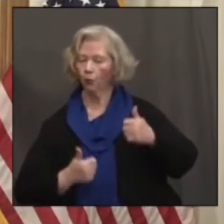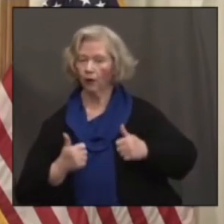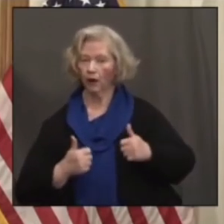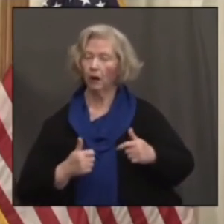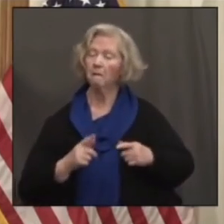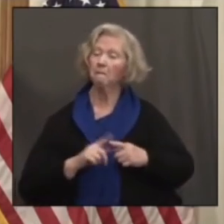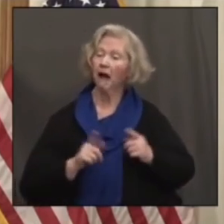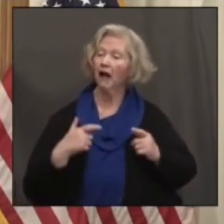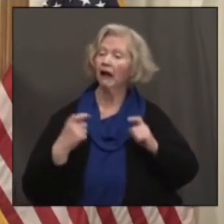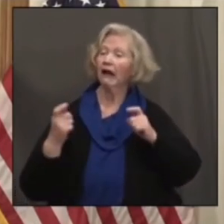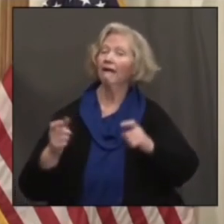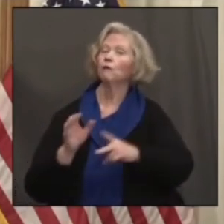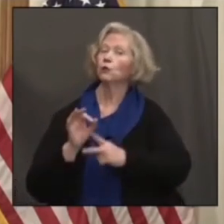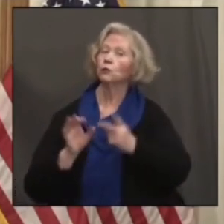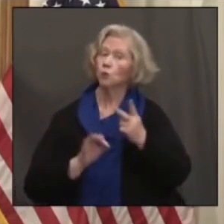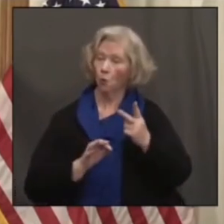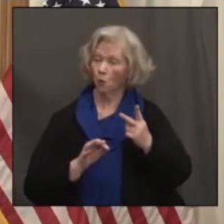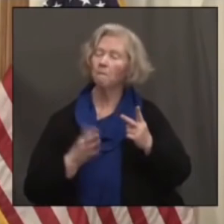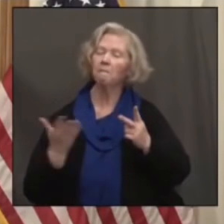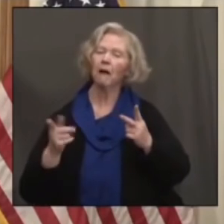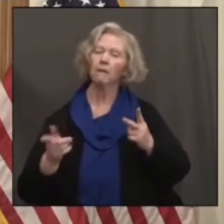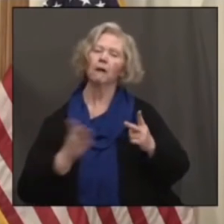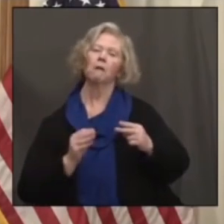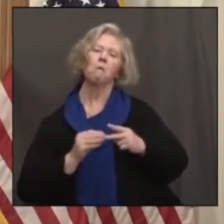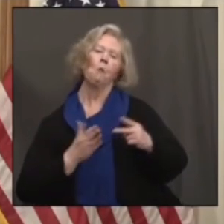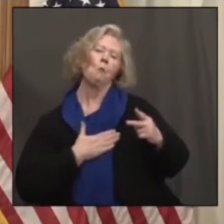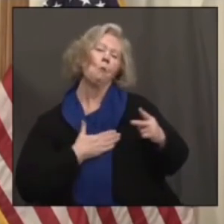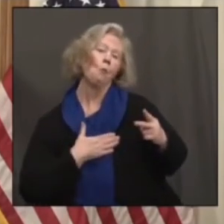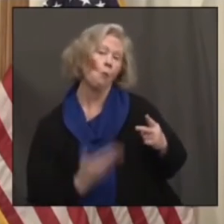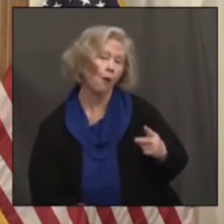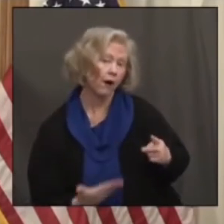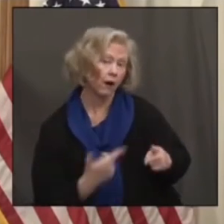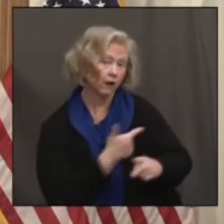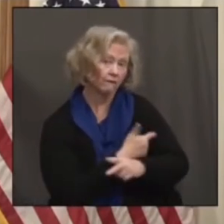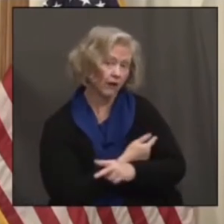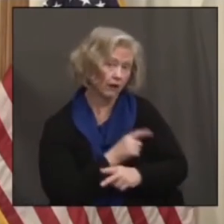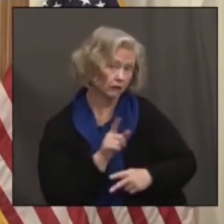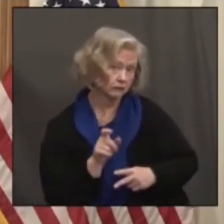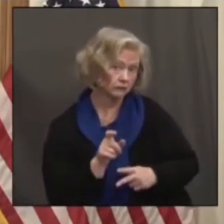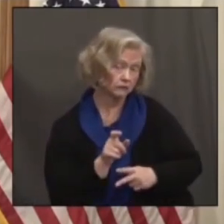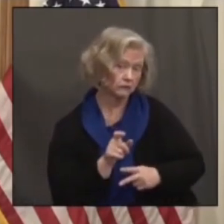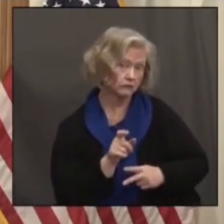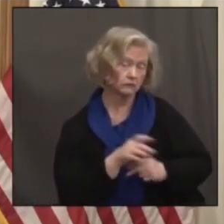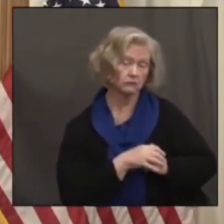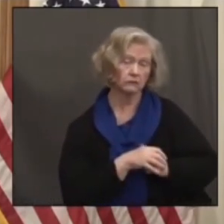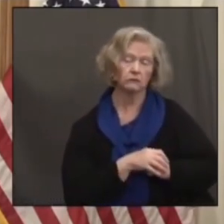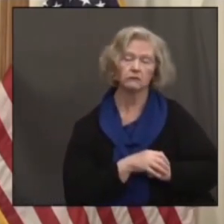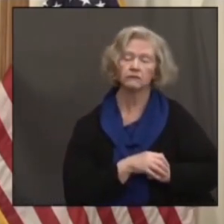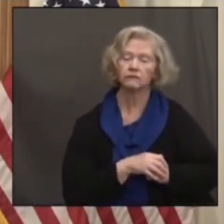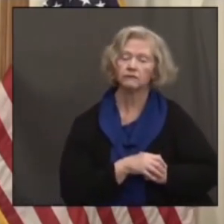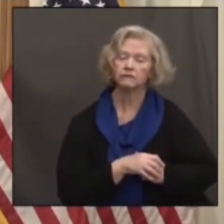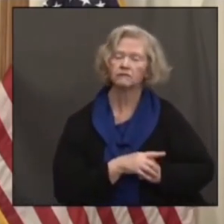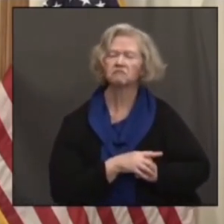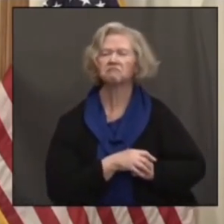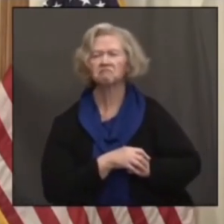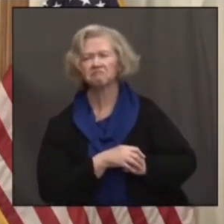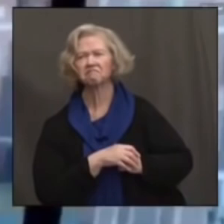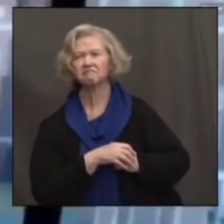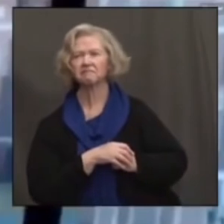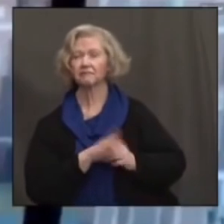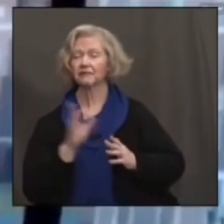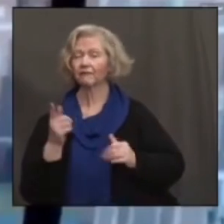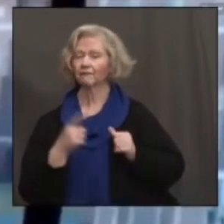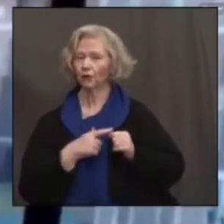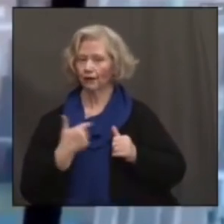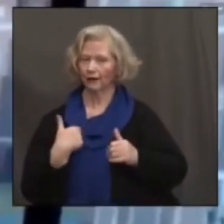that this might kind of put them over the edge and get them to be vaccinated, just having that choice? Yeah. So let me